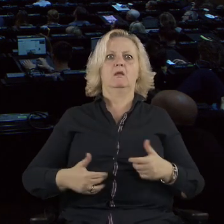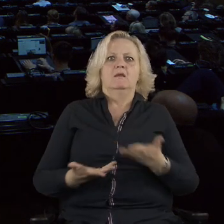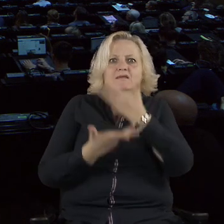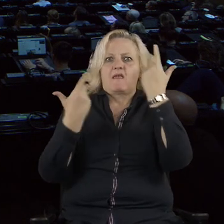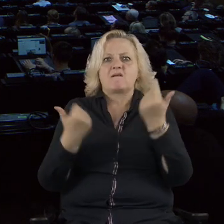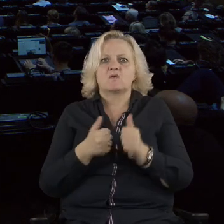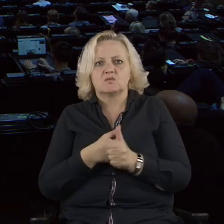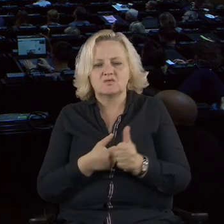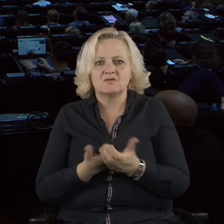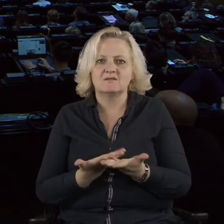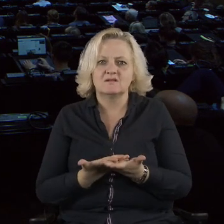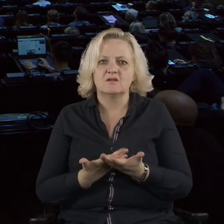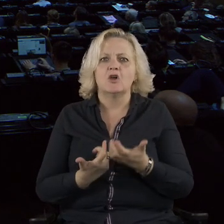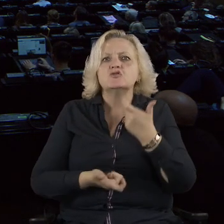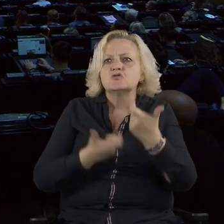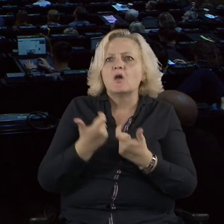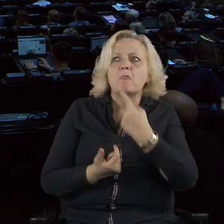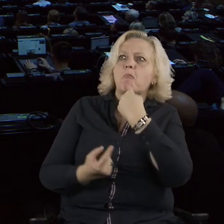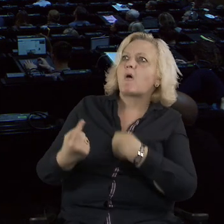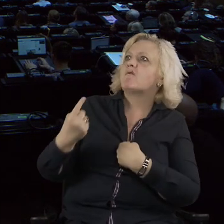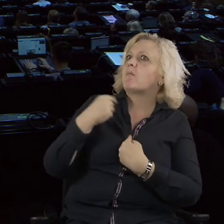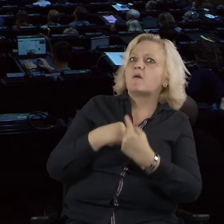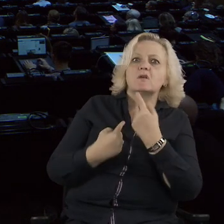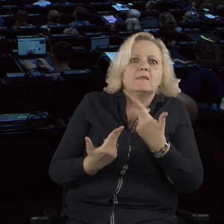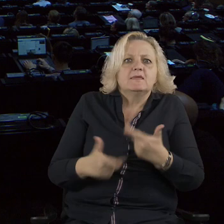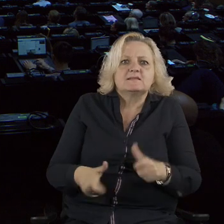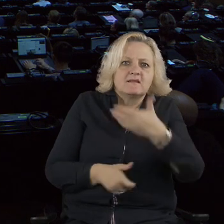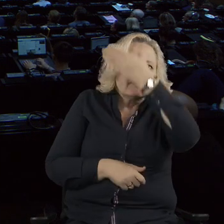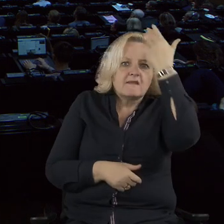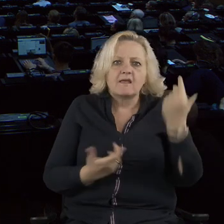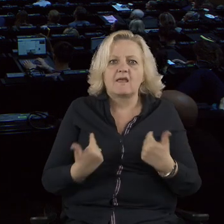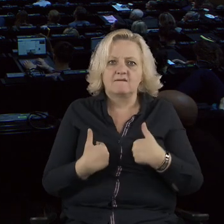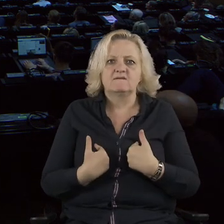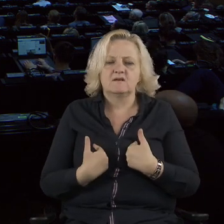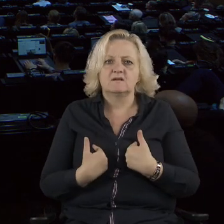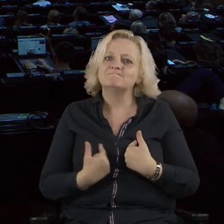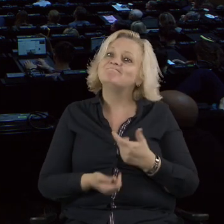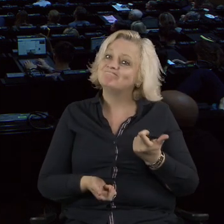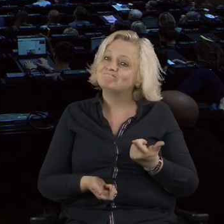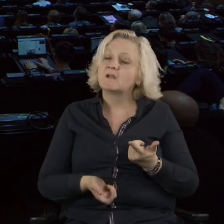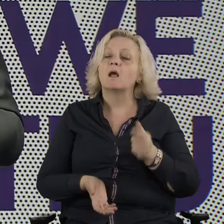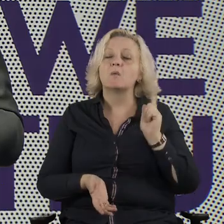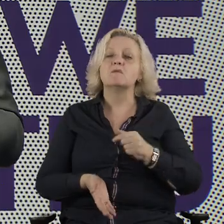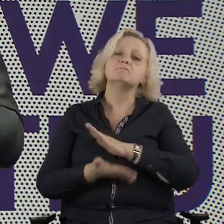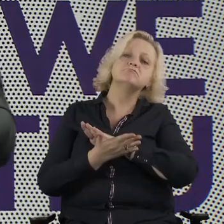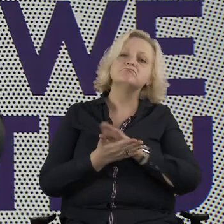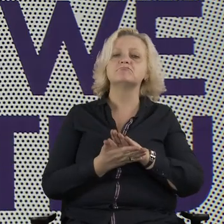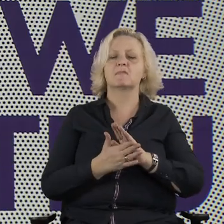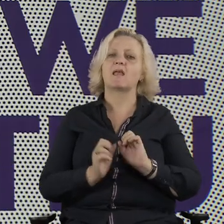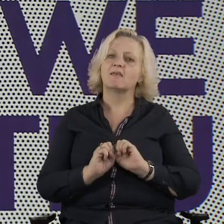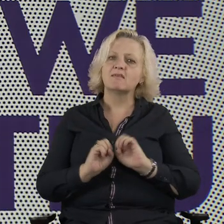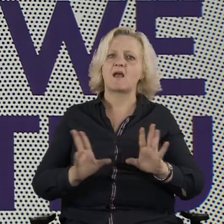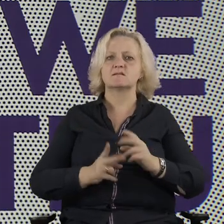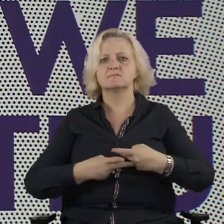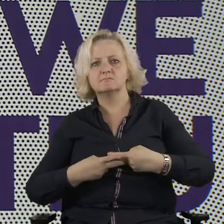Now, I treat transparency as a habit. To me, for any